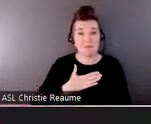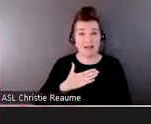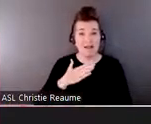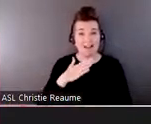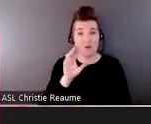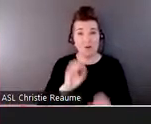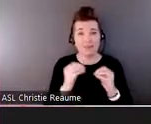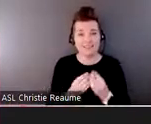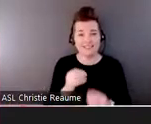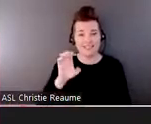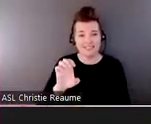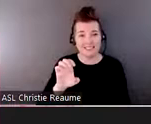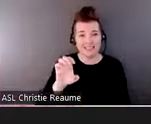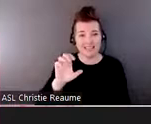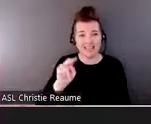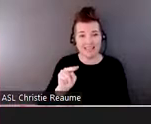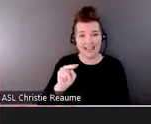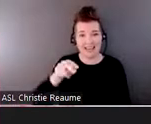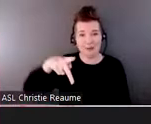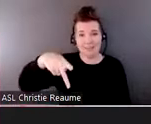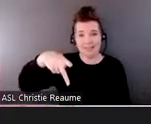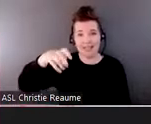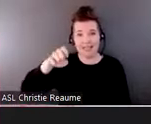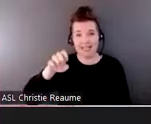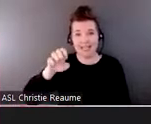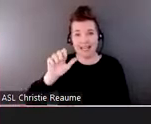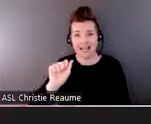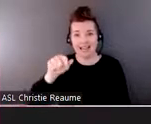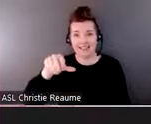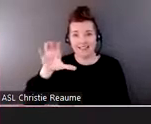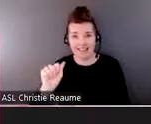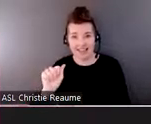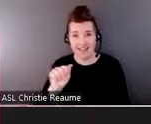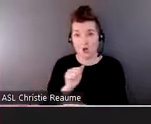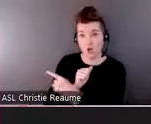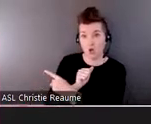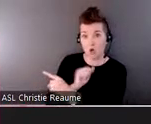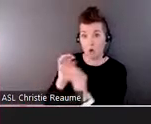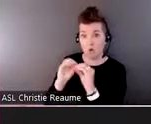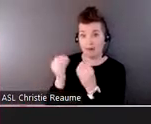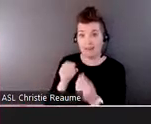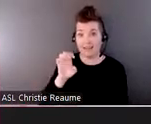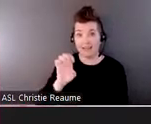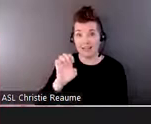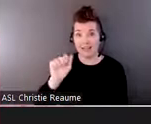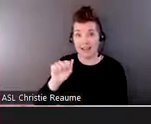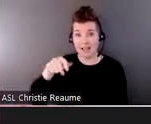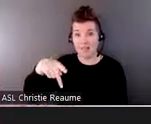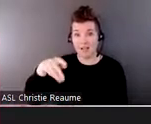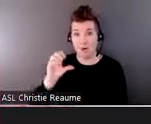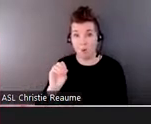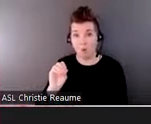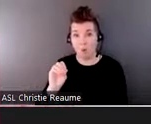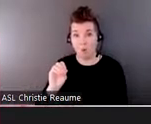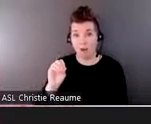CNPEA. The website is CNPEA.ca and Rayanne's organization is Elder Abuse Prevention Ontario, which is